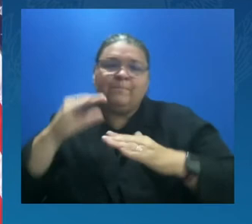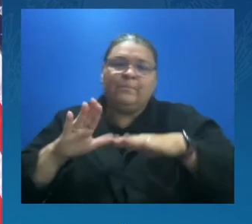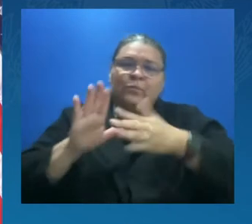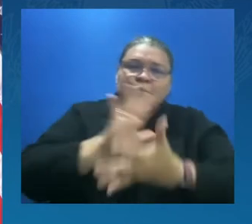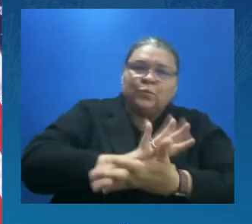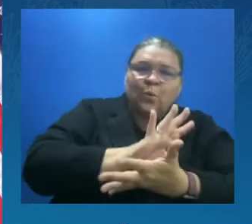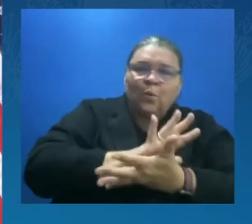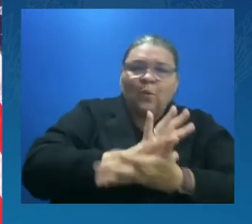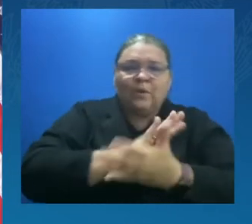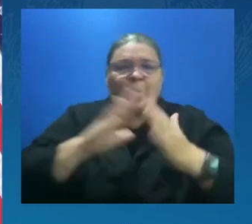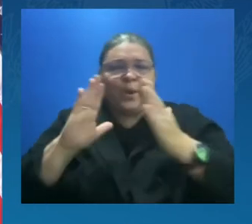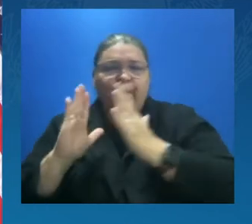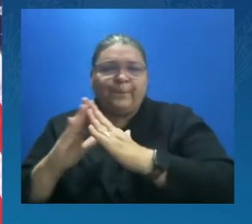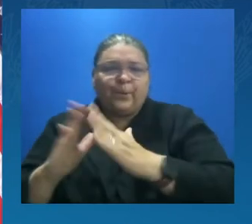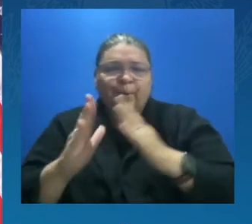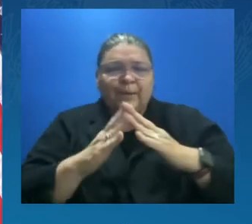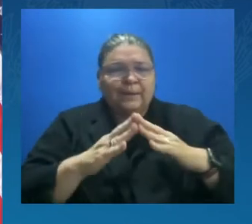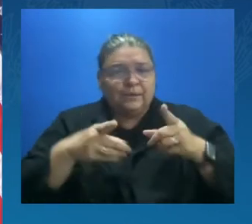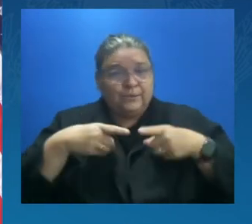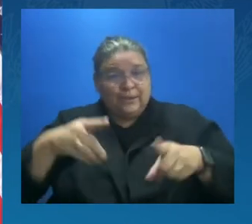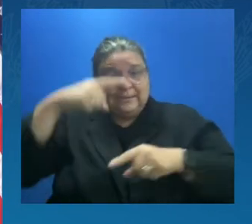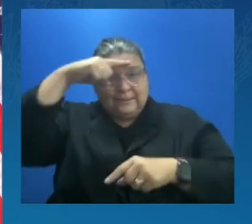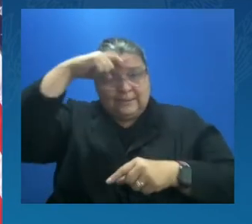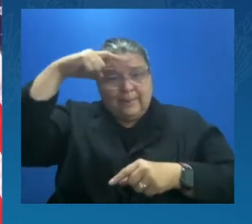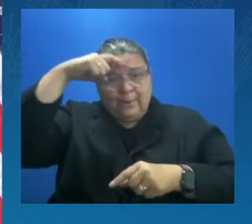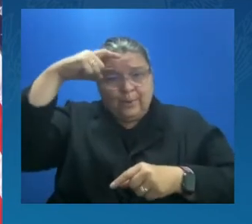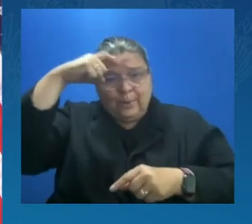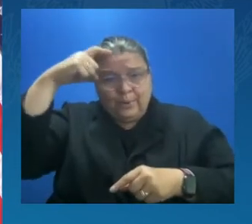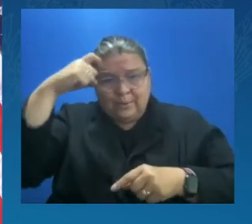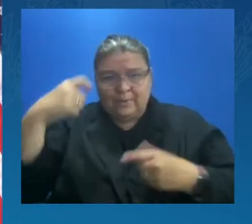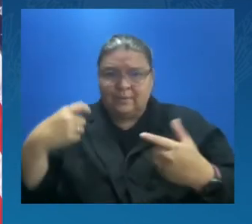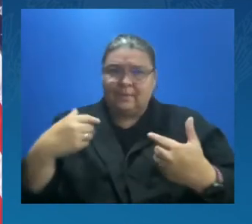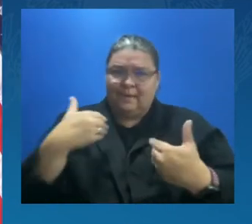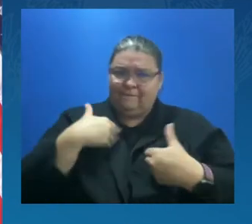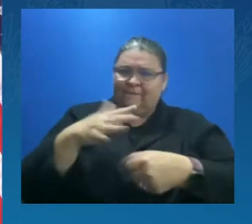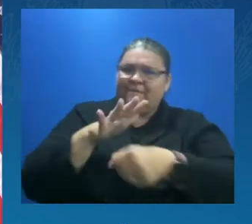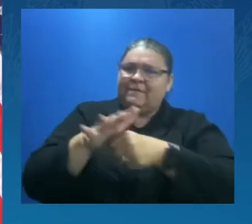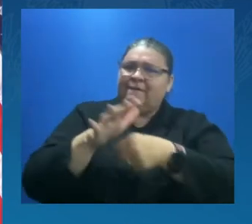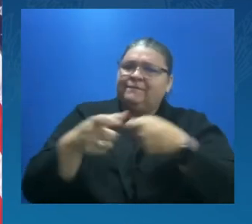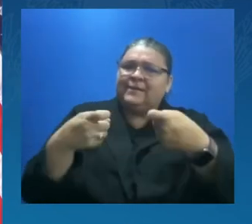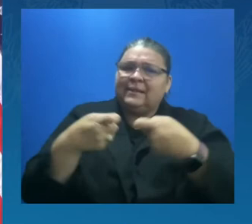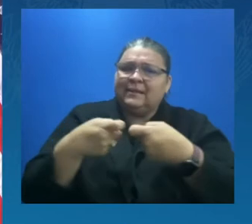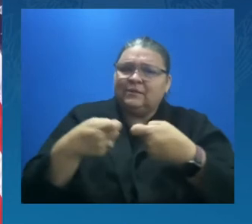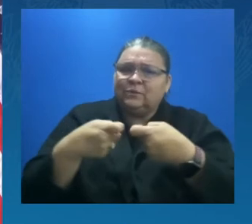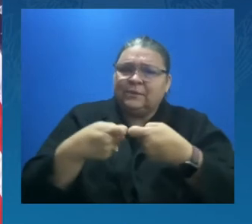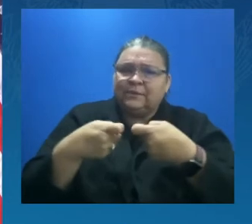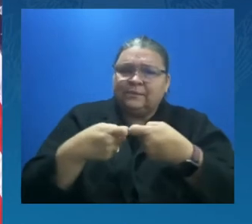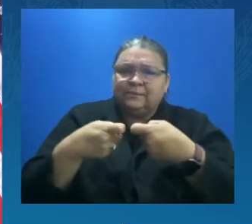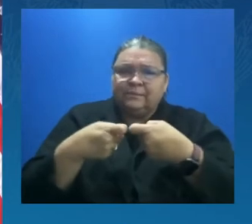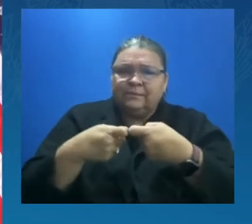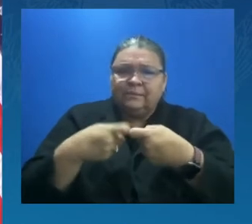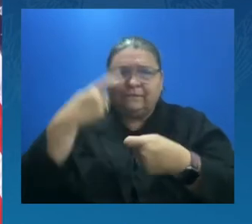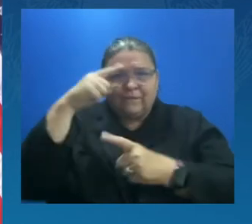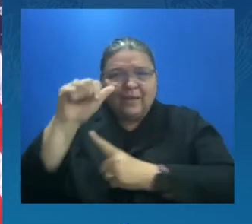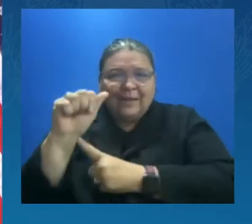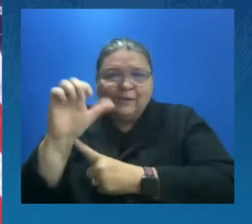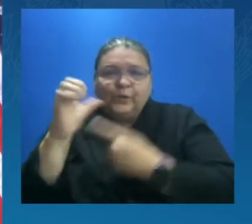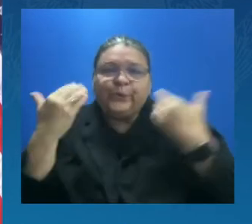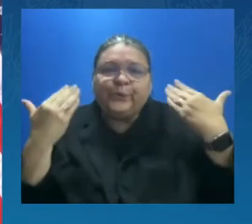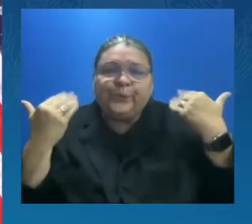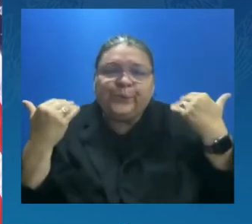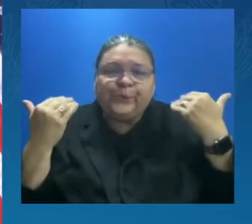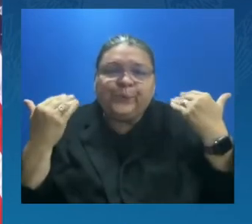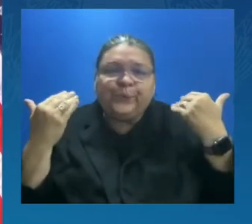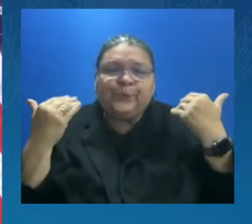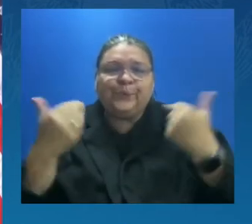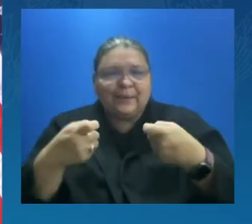storms. And we are partnering with folks right here in Miami. Together, we will invest $50